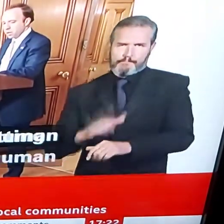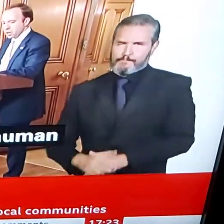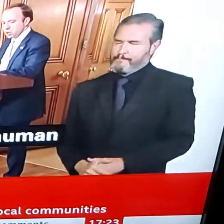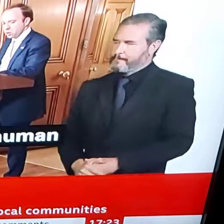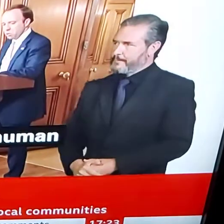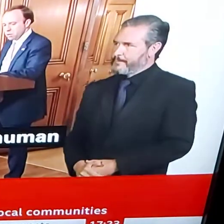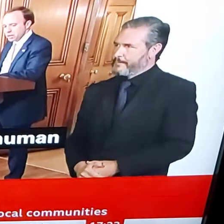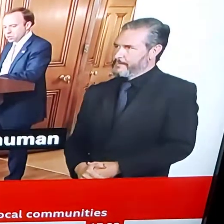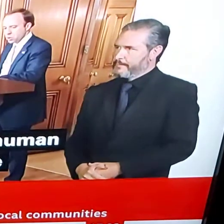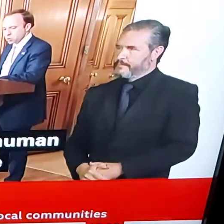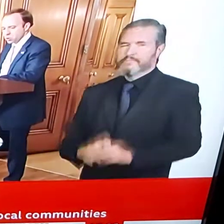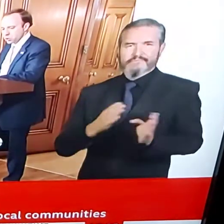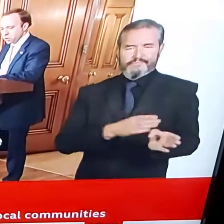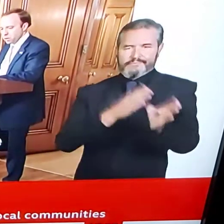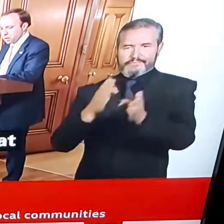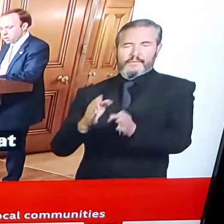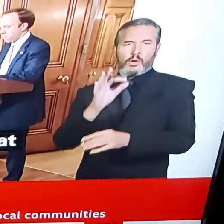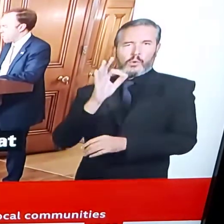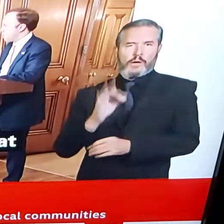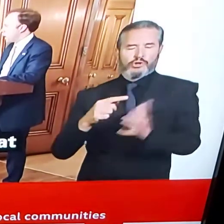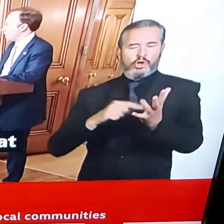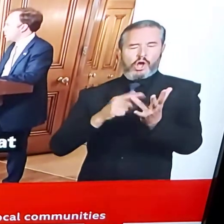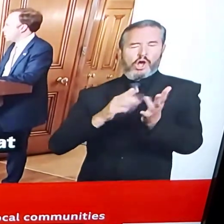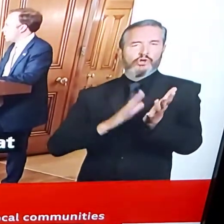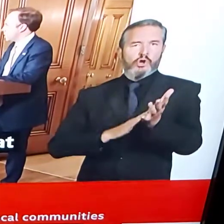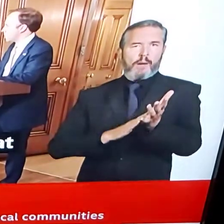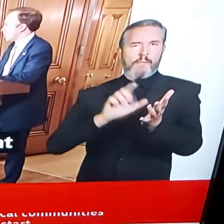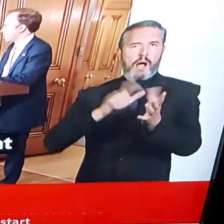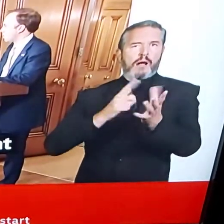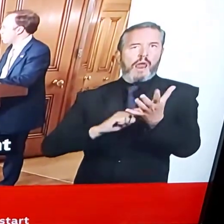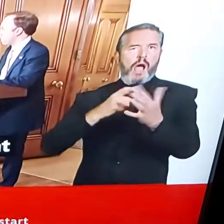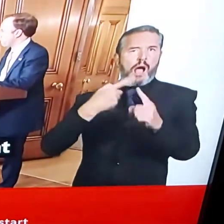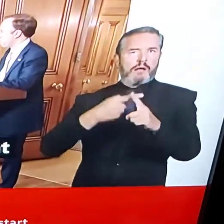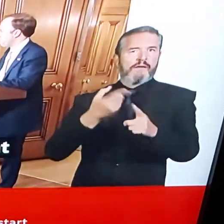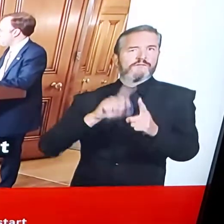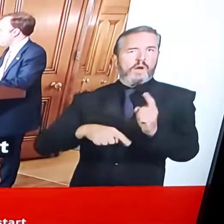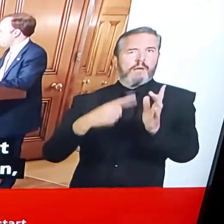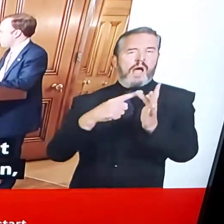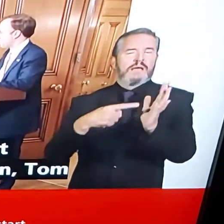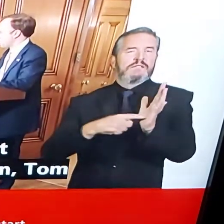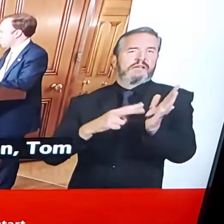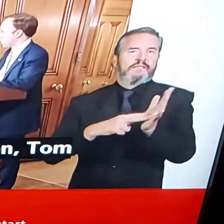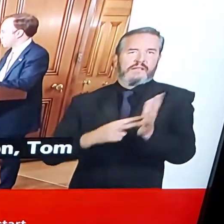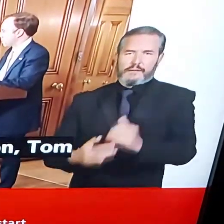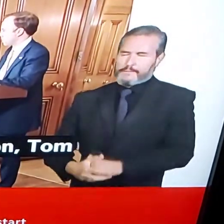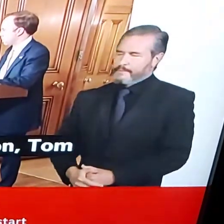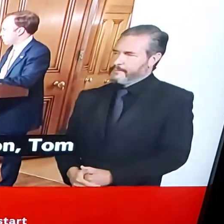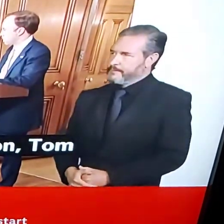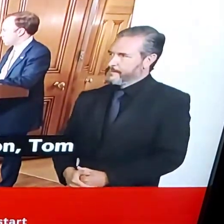concerning? I think it's a step in the right direction. think that's how Nido Harding will talk about it.